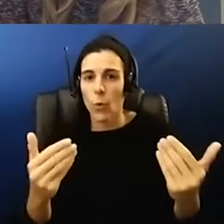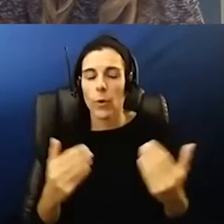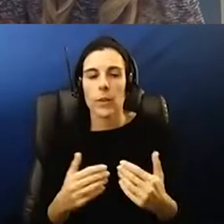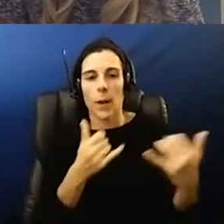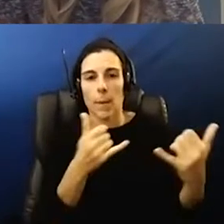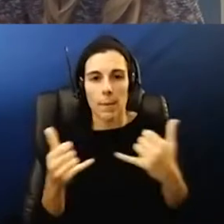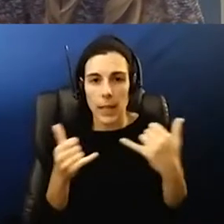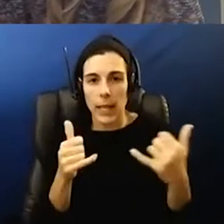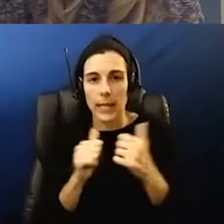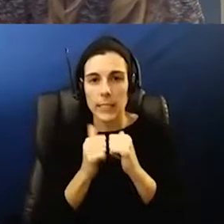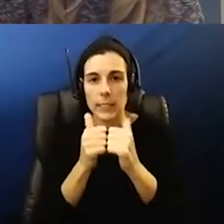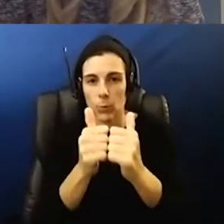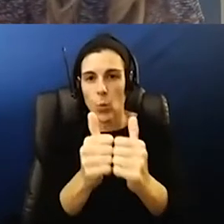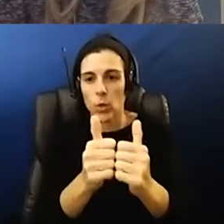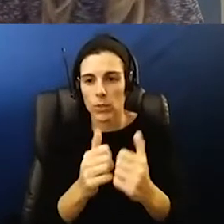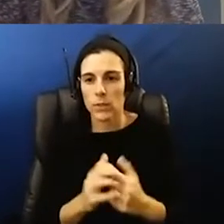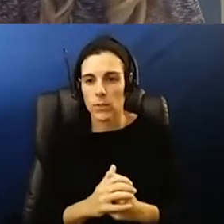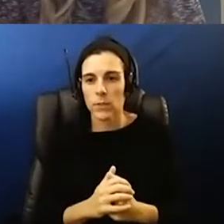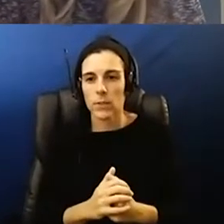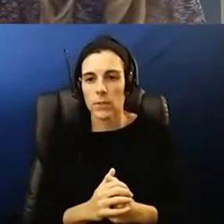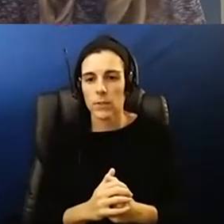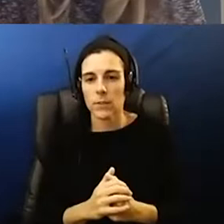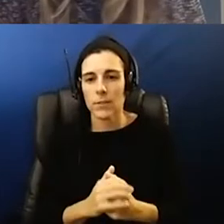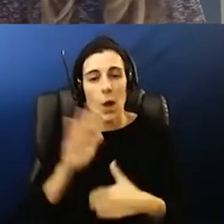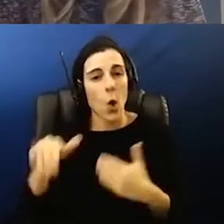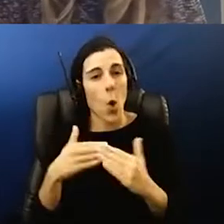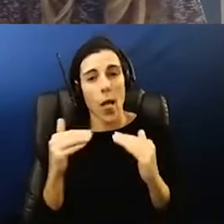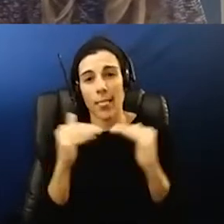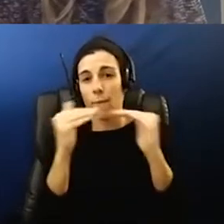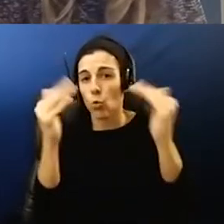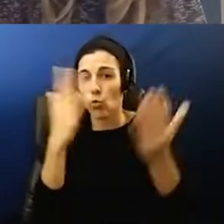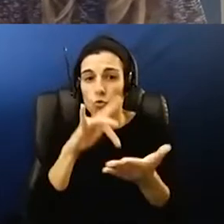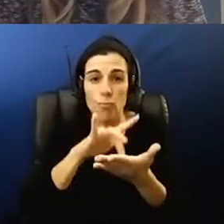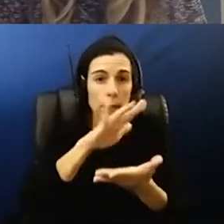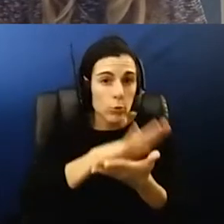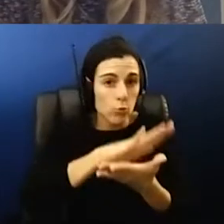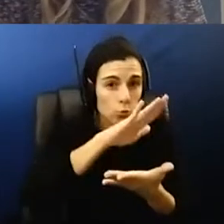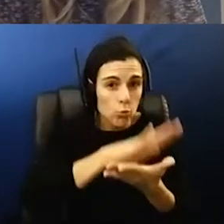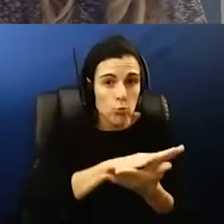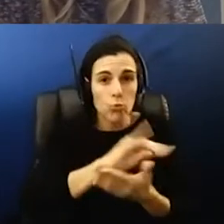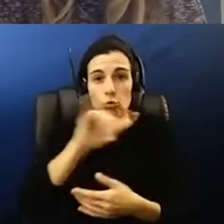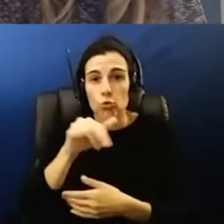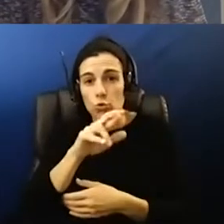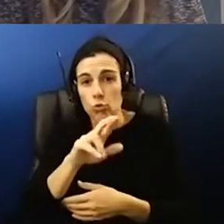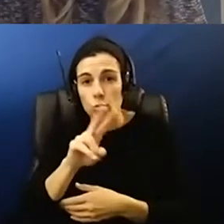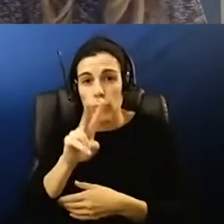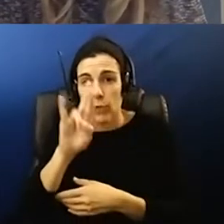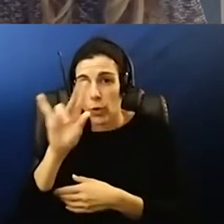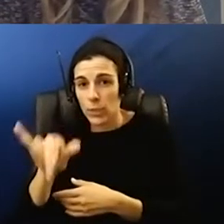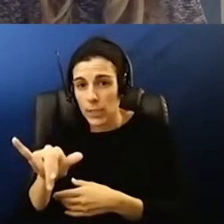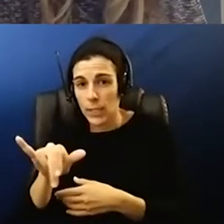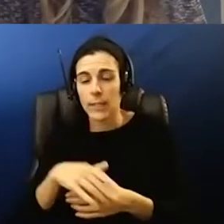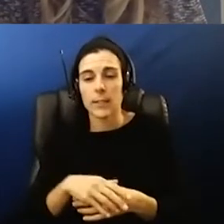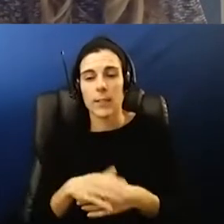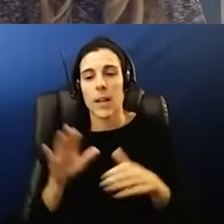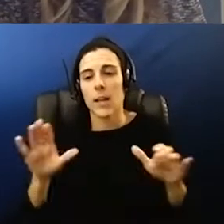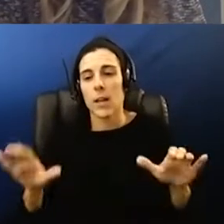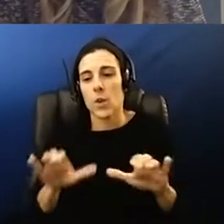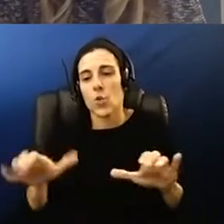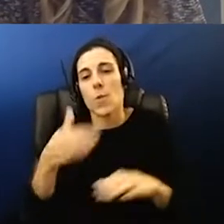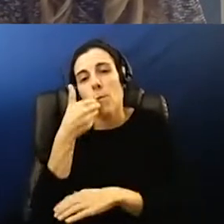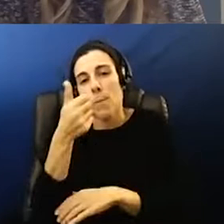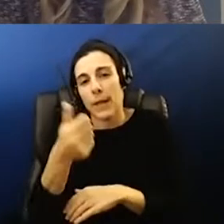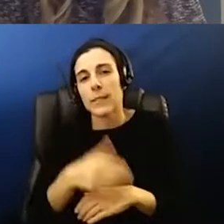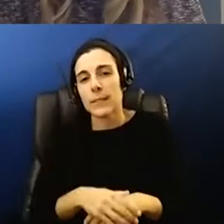at all levels uh middle school sub varsity and varsity and trying to make the best of it and uh